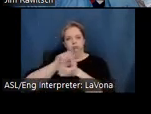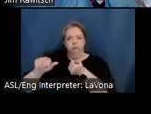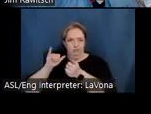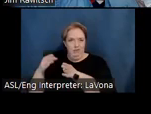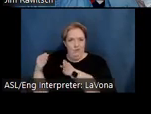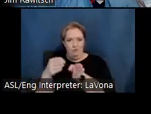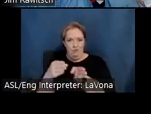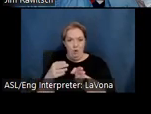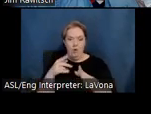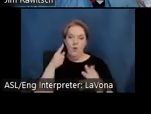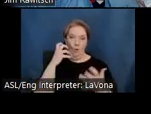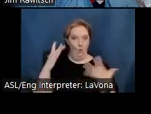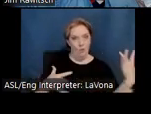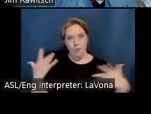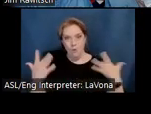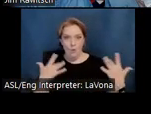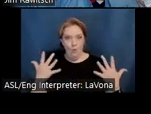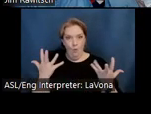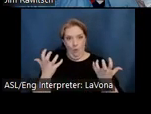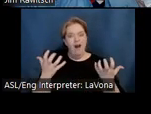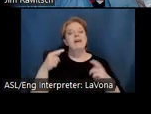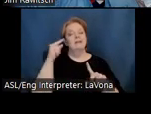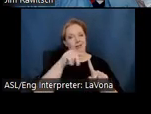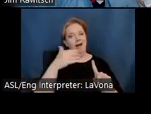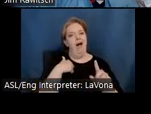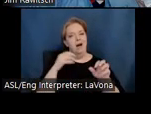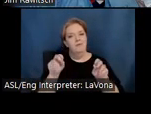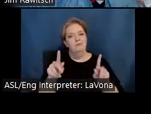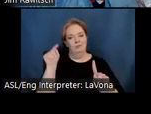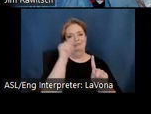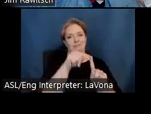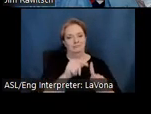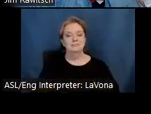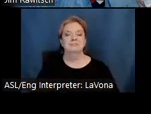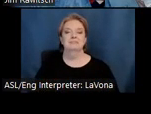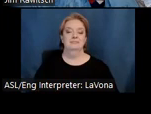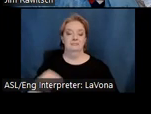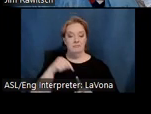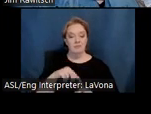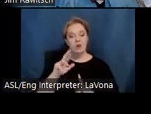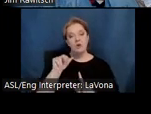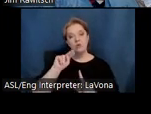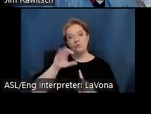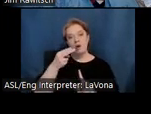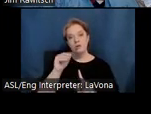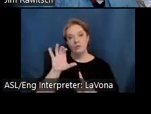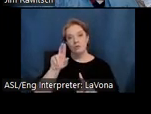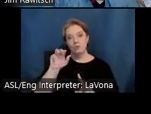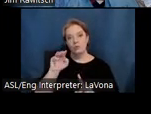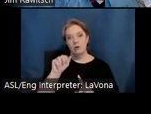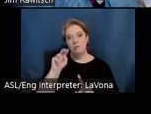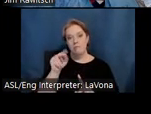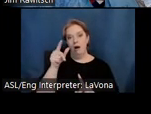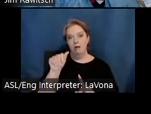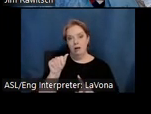seeker in this environment. Embarking from Rancho Cucamonga, let's travel just over 30 miles